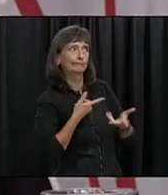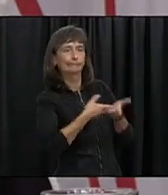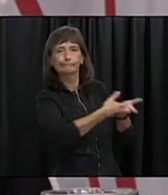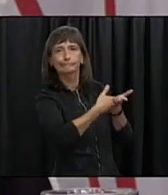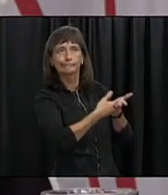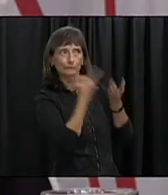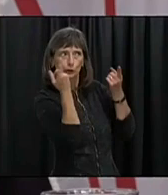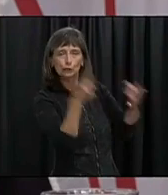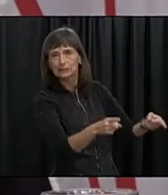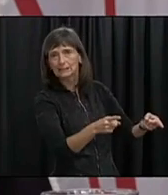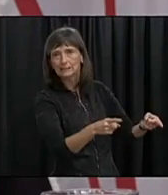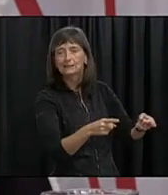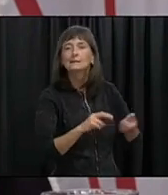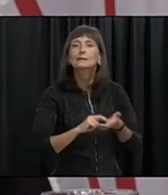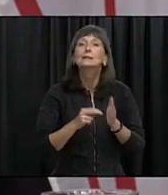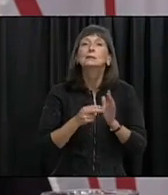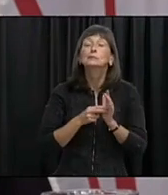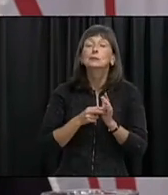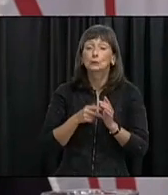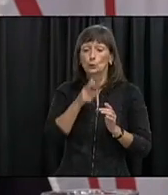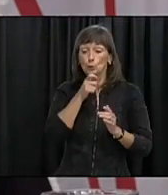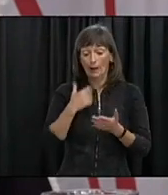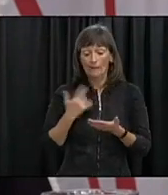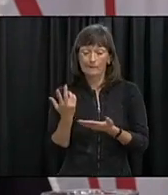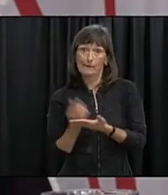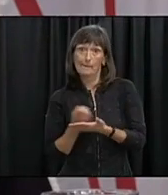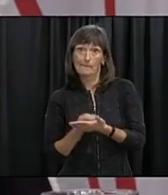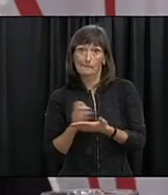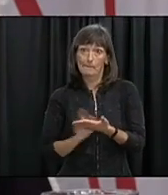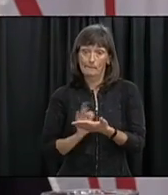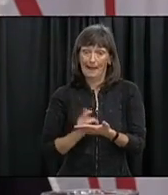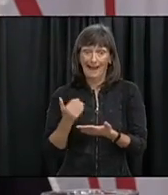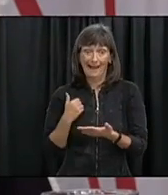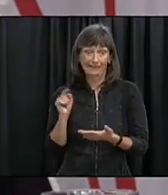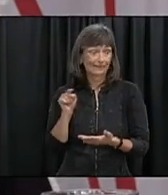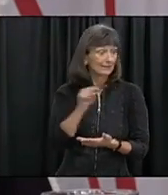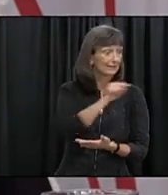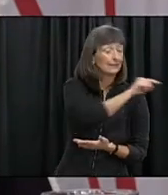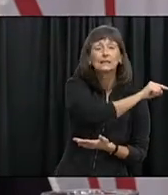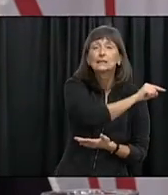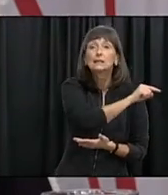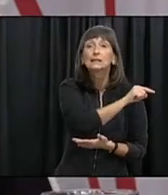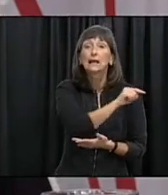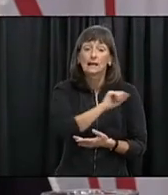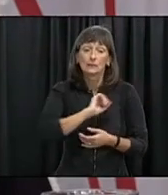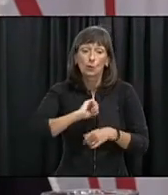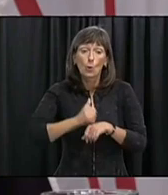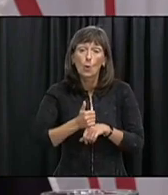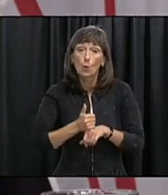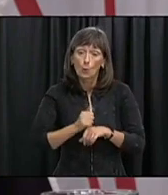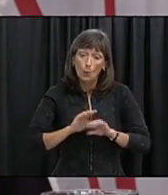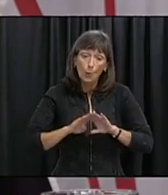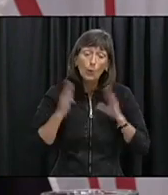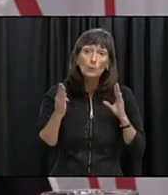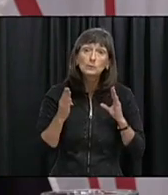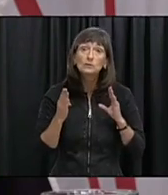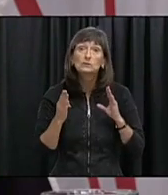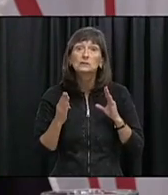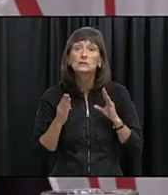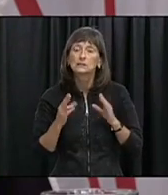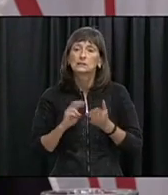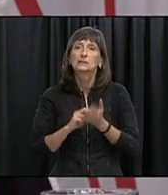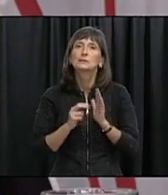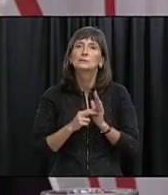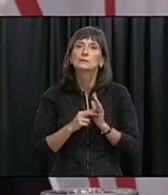the jurisdictions that have this app out and enabled in their province or territory